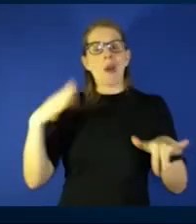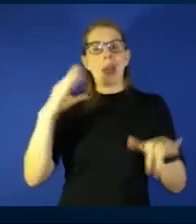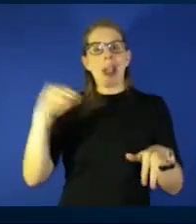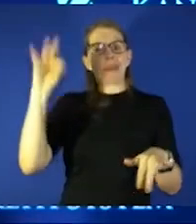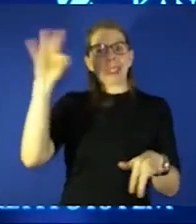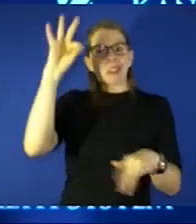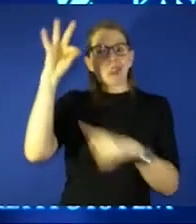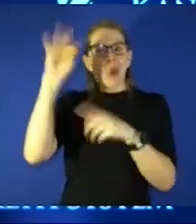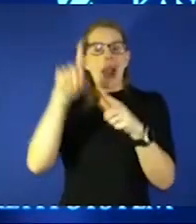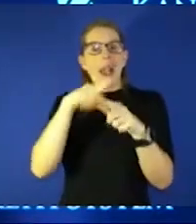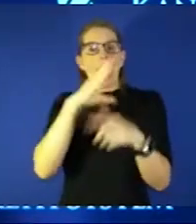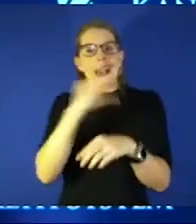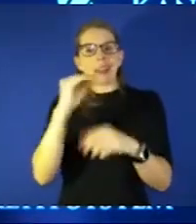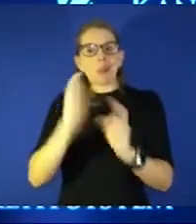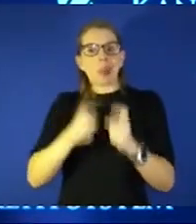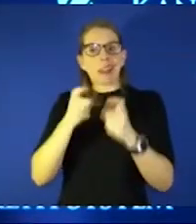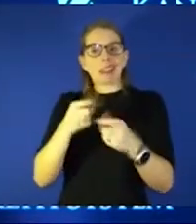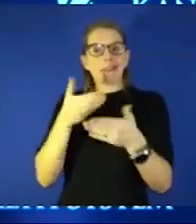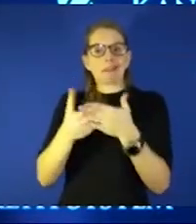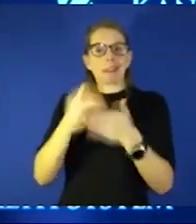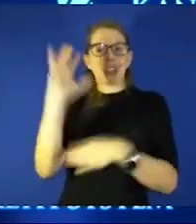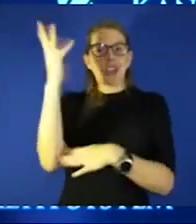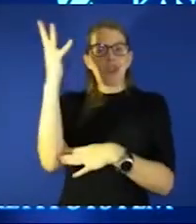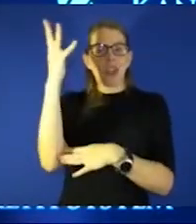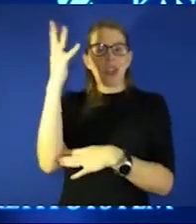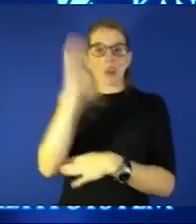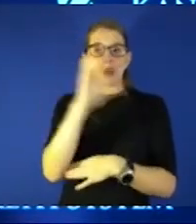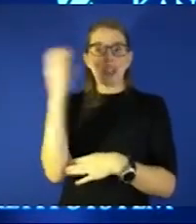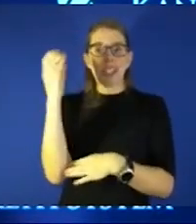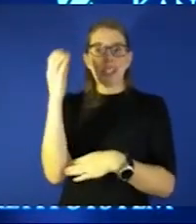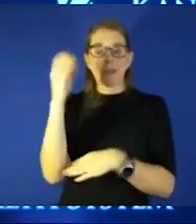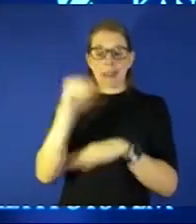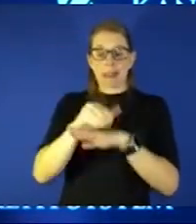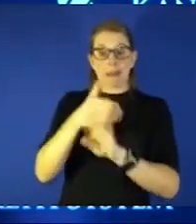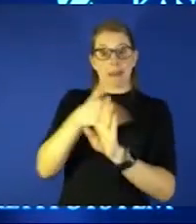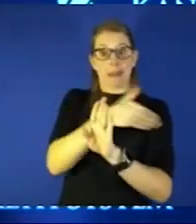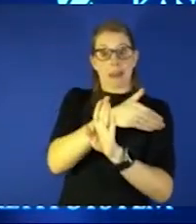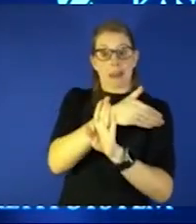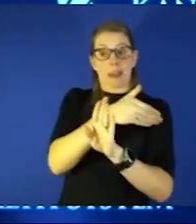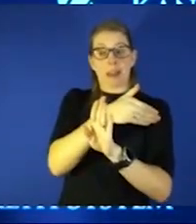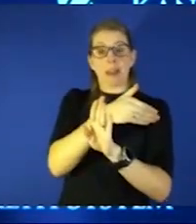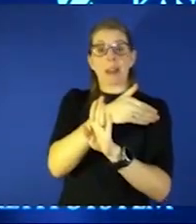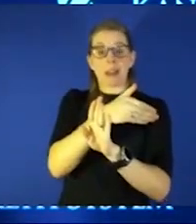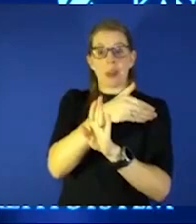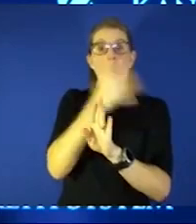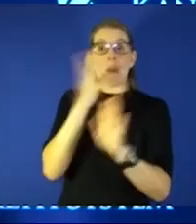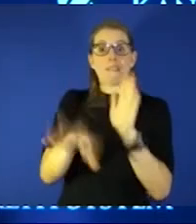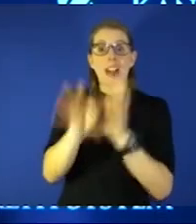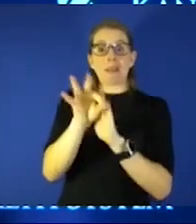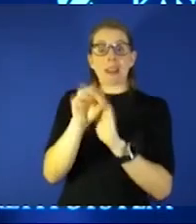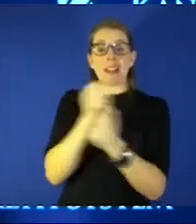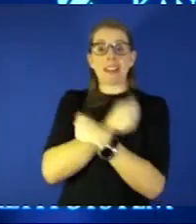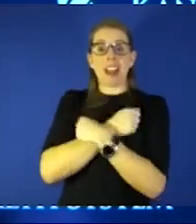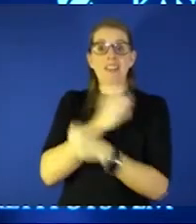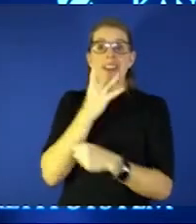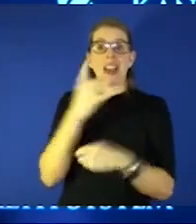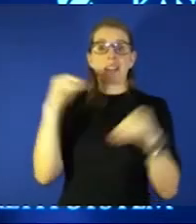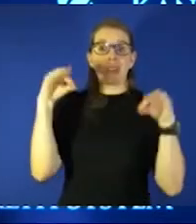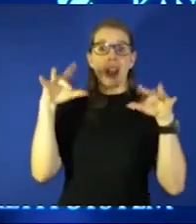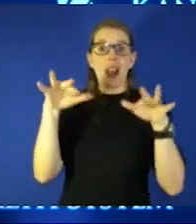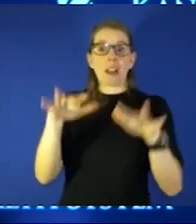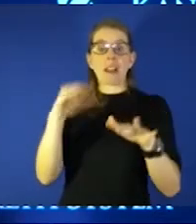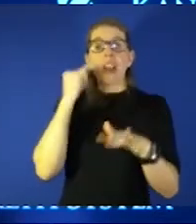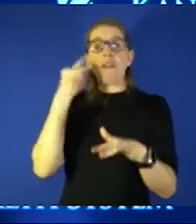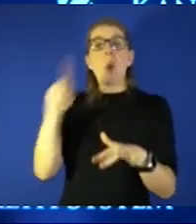and then the next verse christmas eve will find me where the love light gleams i'll be home for christmas if only my dreams think